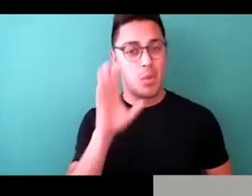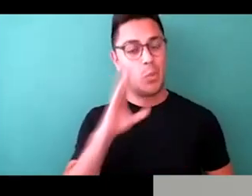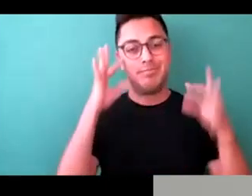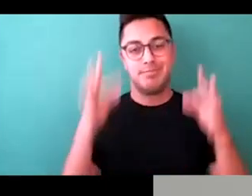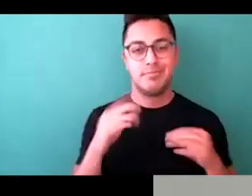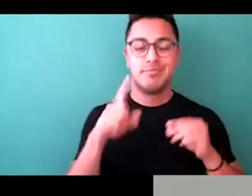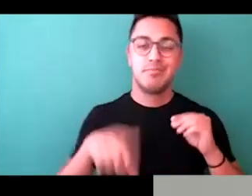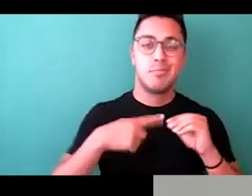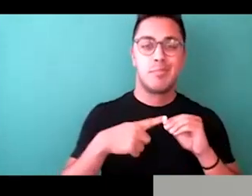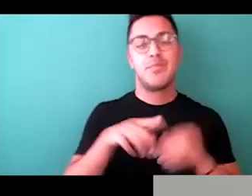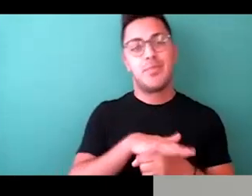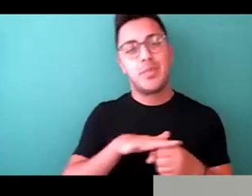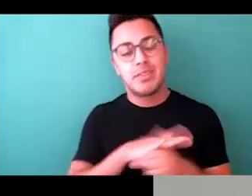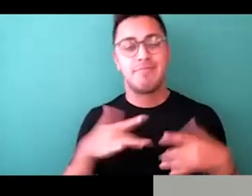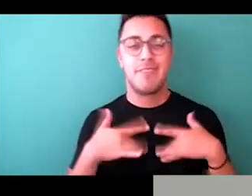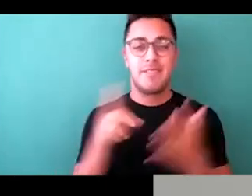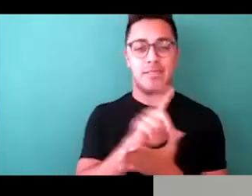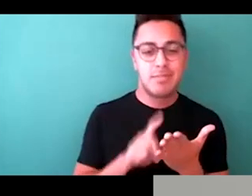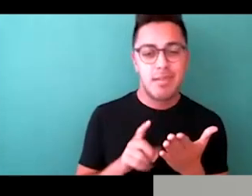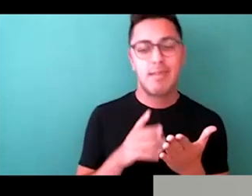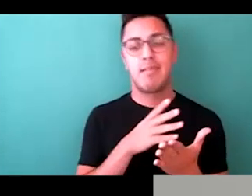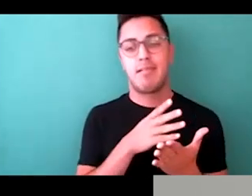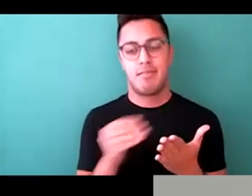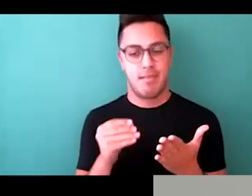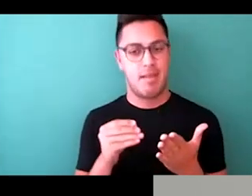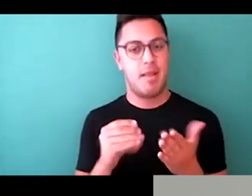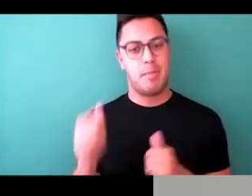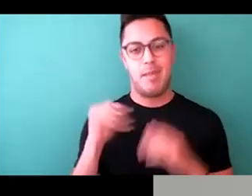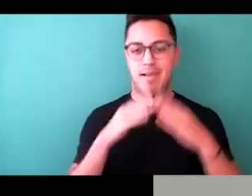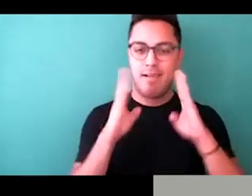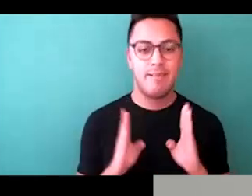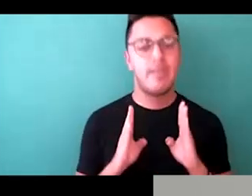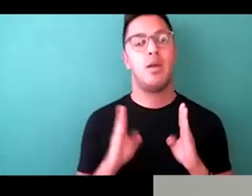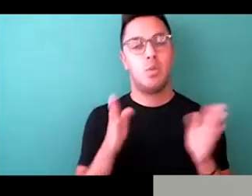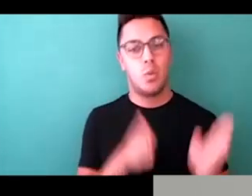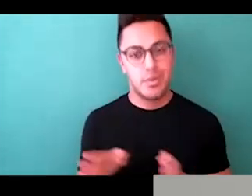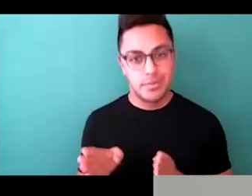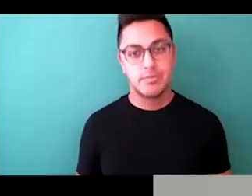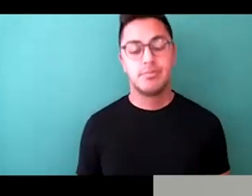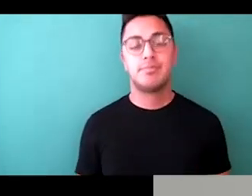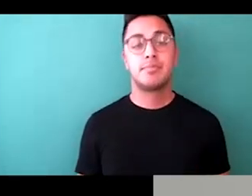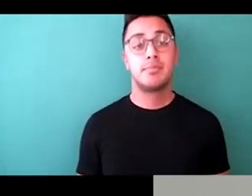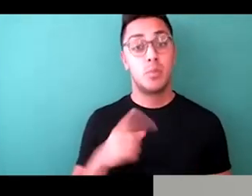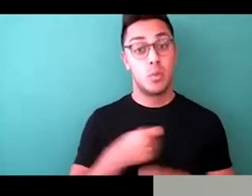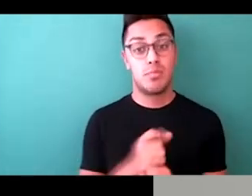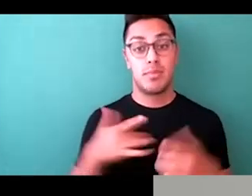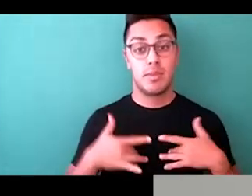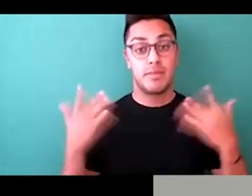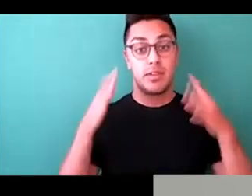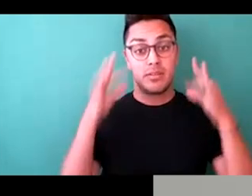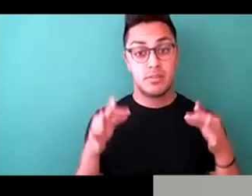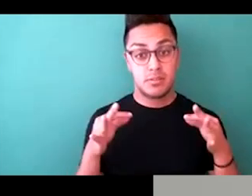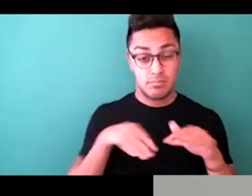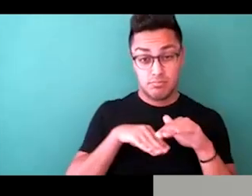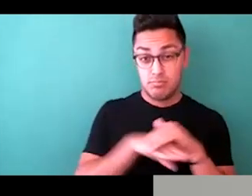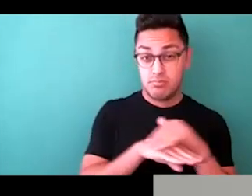location, event design, and front-of-back-of-house organization. As you make event decisions, is accessibility